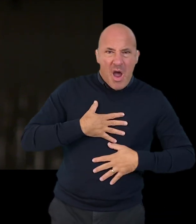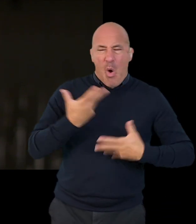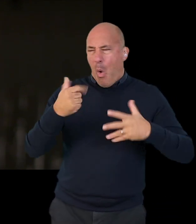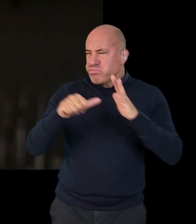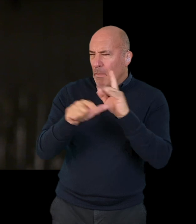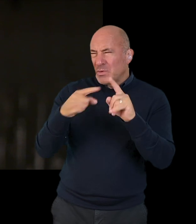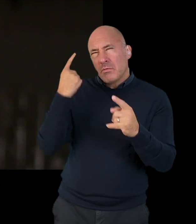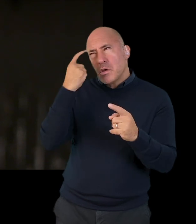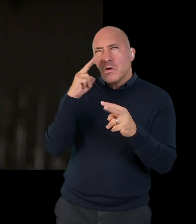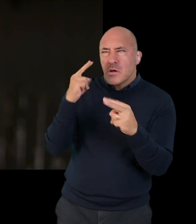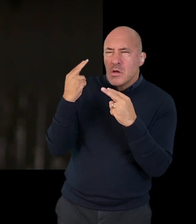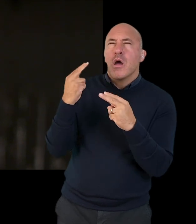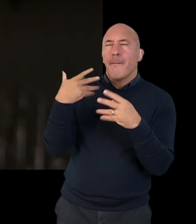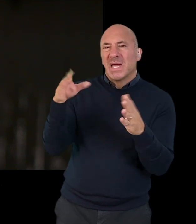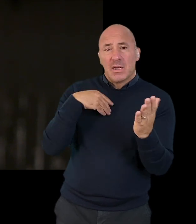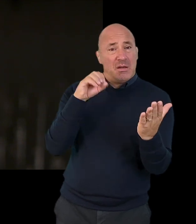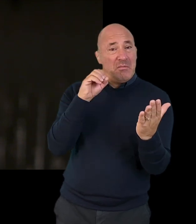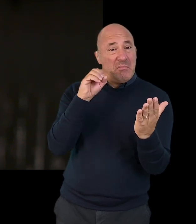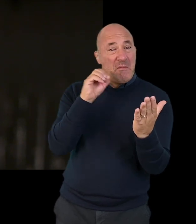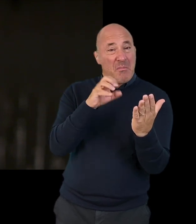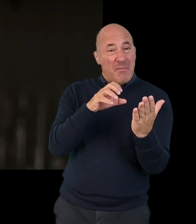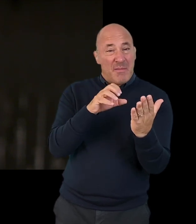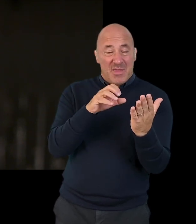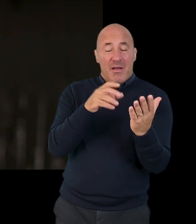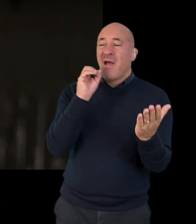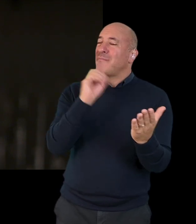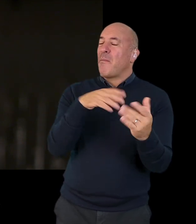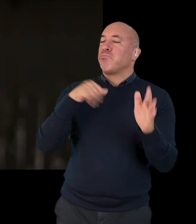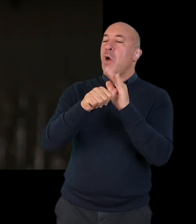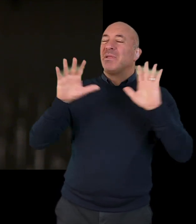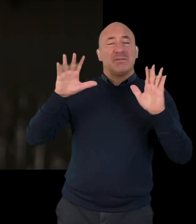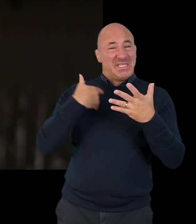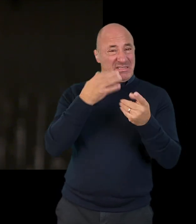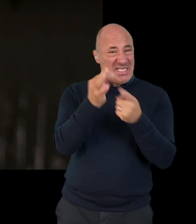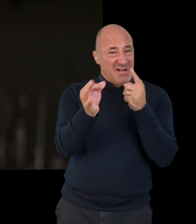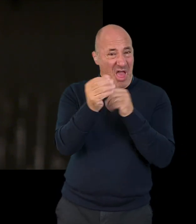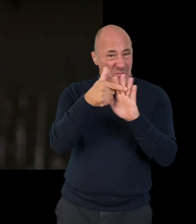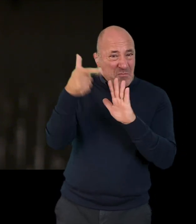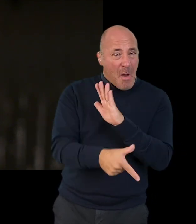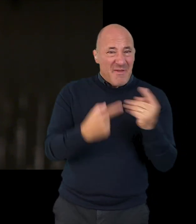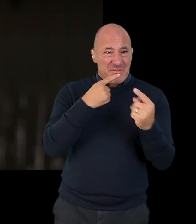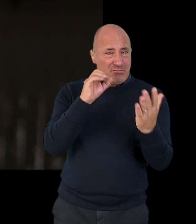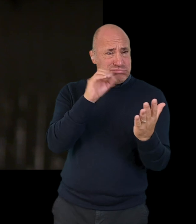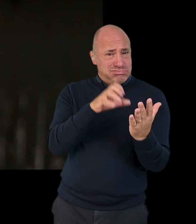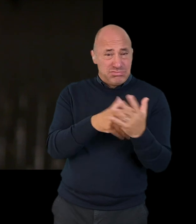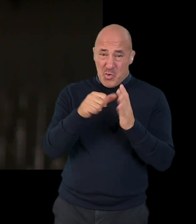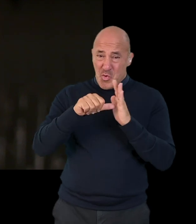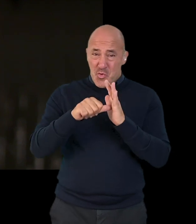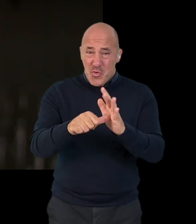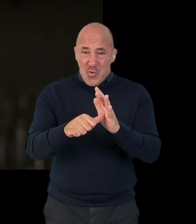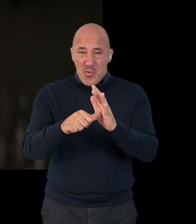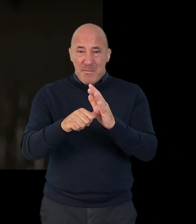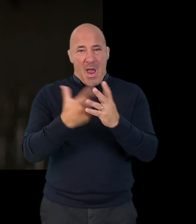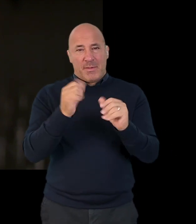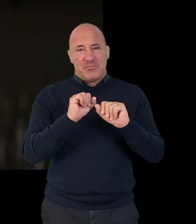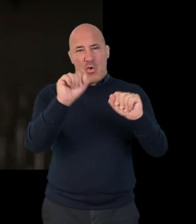attacked or if you experienced any trauma or any problems. This has to be described in detail. It may be very difficult so it's